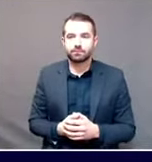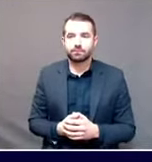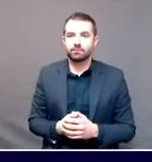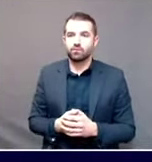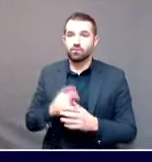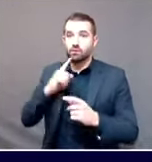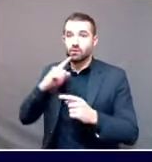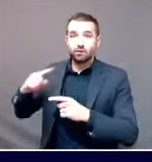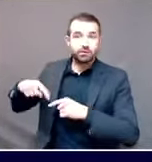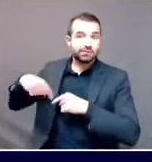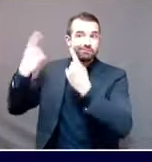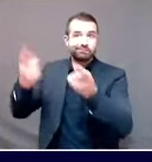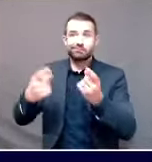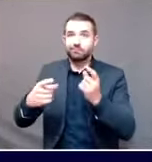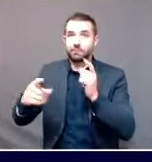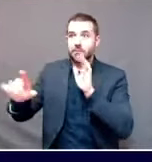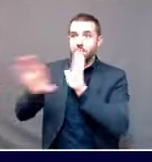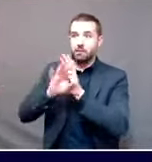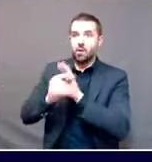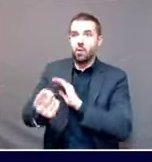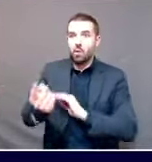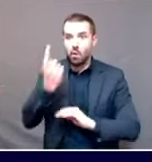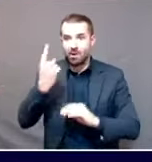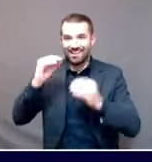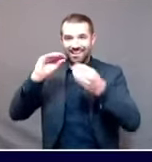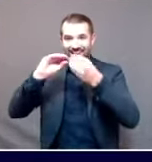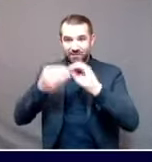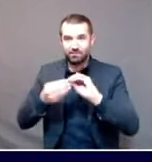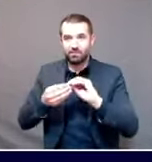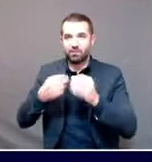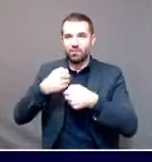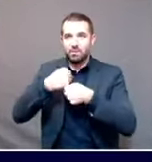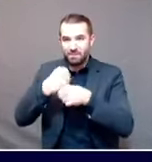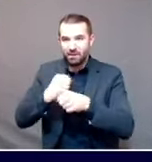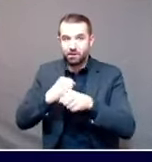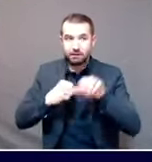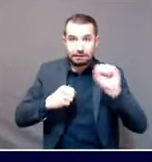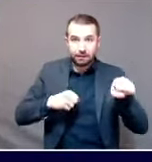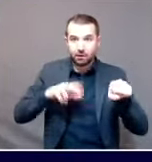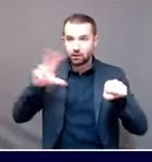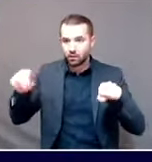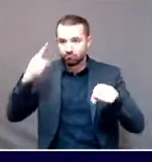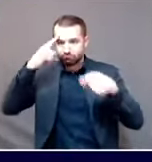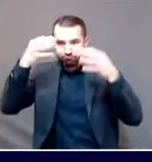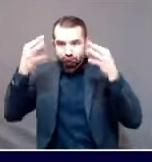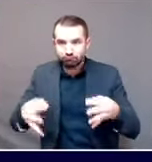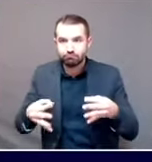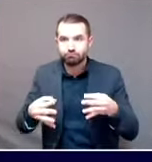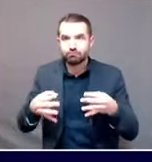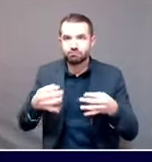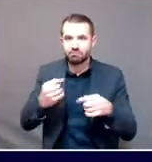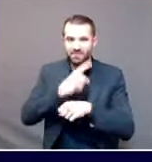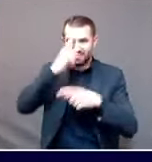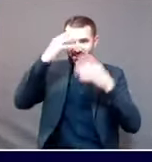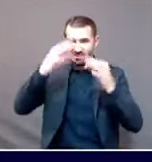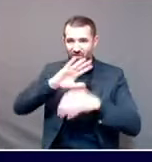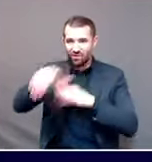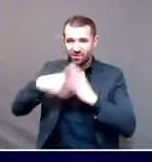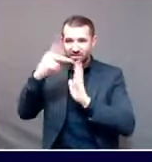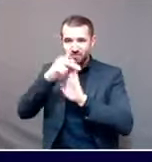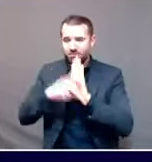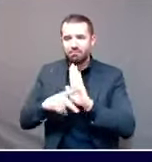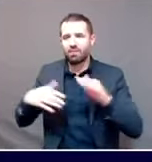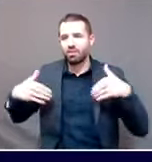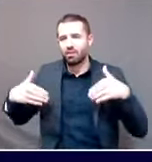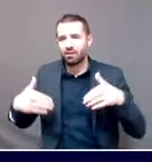it in an algorithmic or formulaic fashion to make decisions about public health policy. I don't think we'll do that now. It is. It's again,